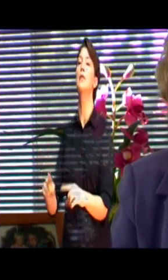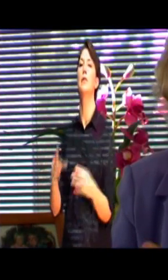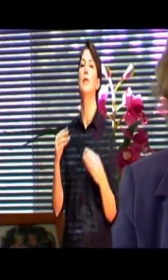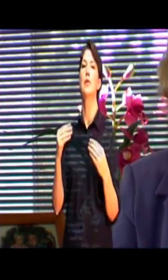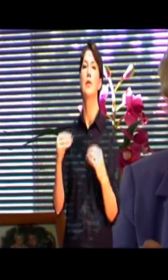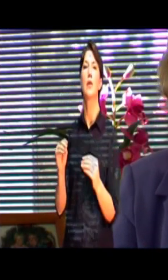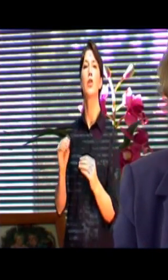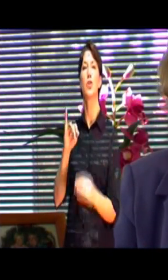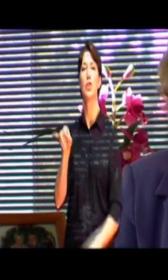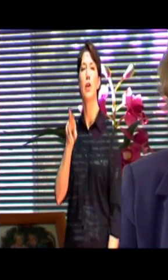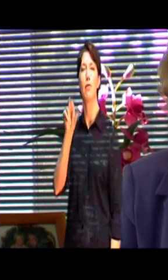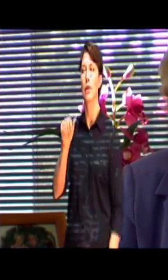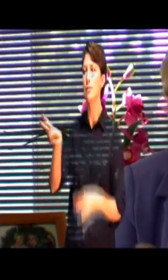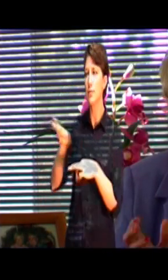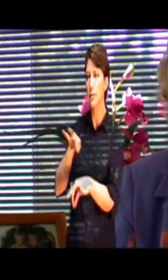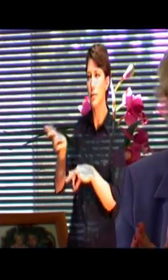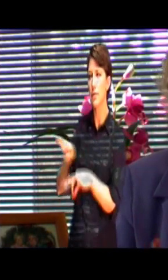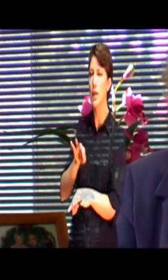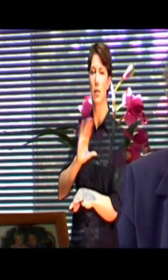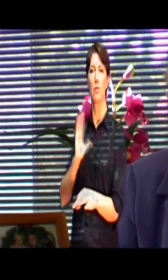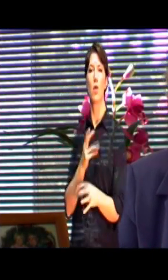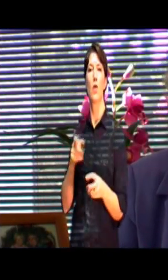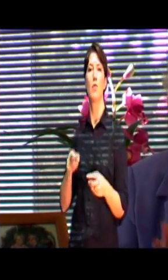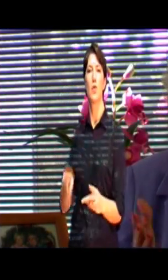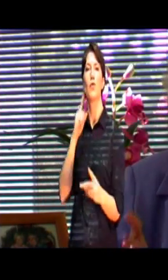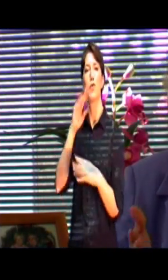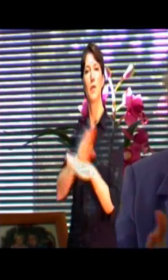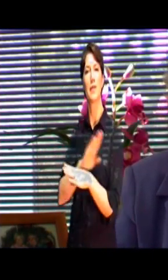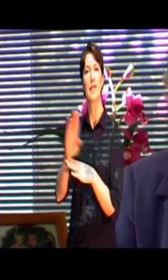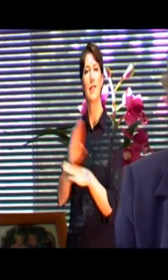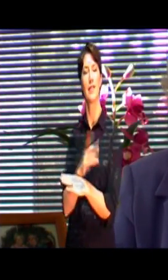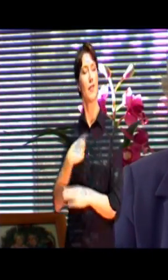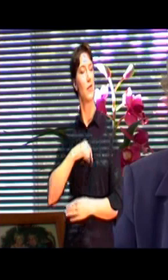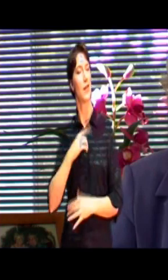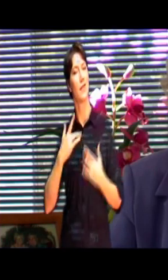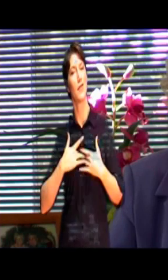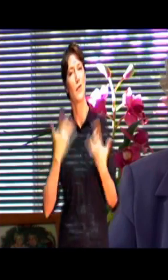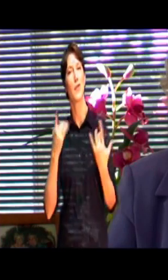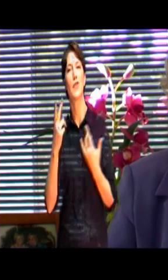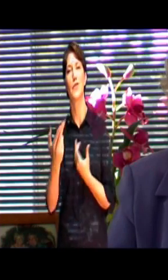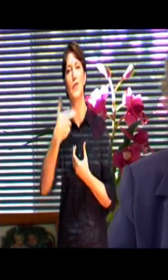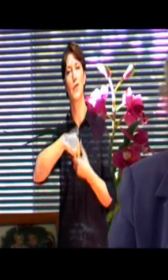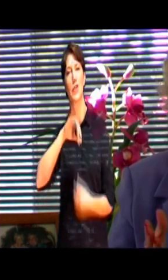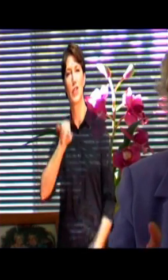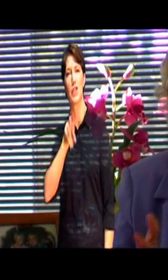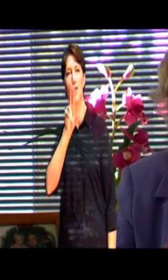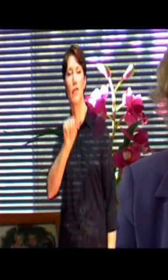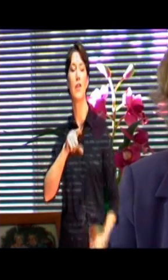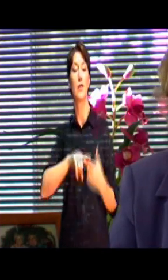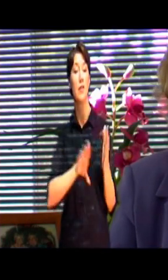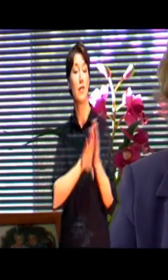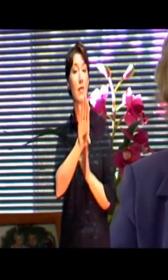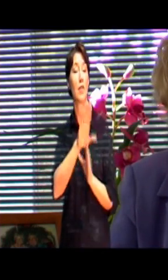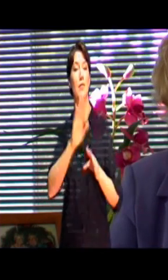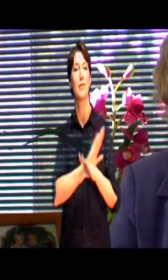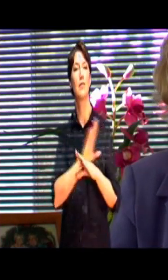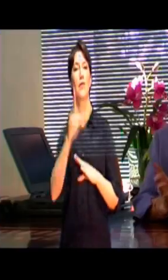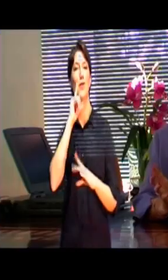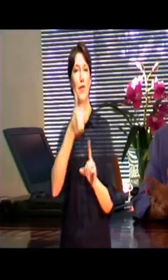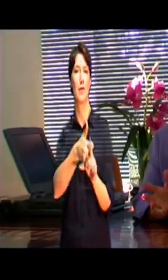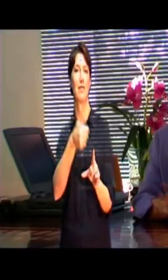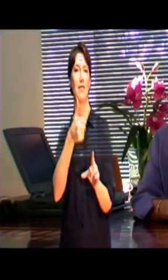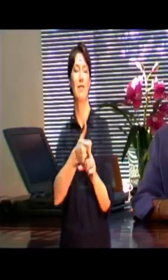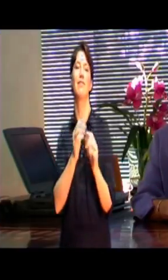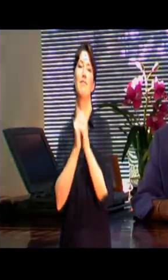place at the right time. And we're so excited that you have decided to partner with Jafra to build your own business.